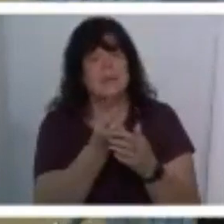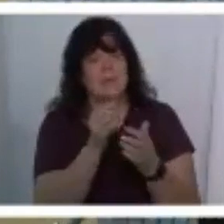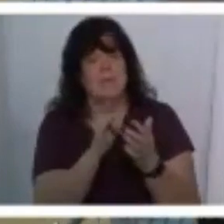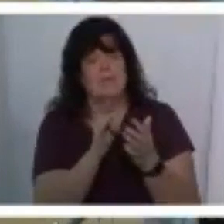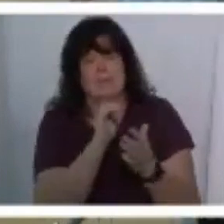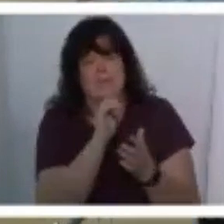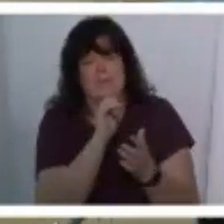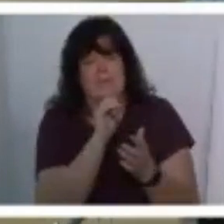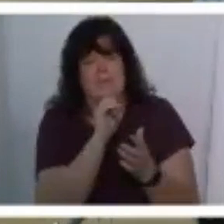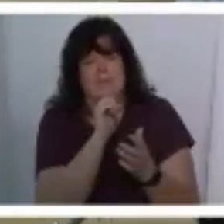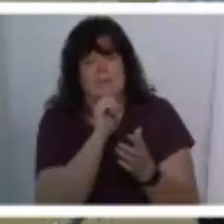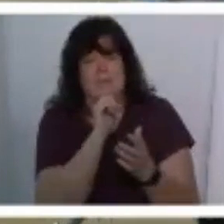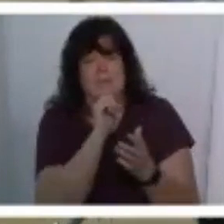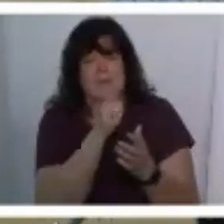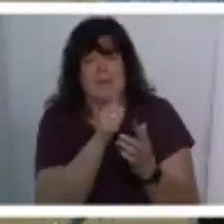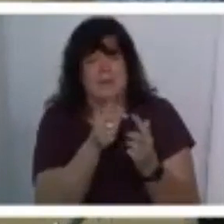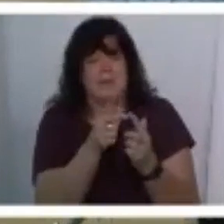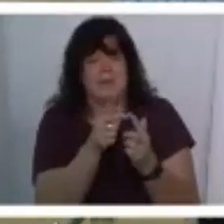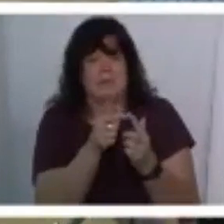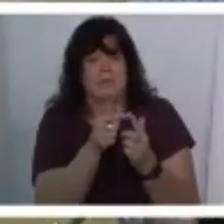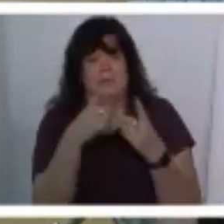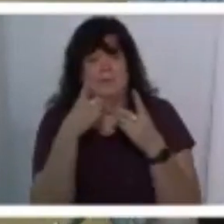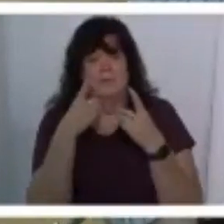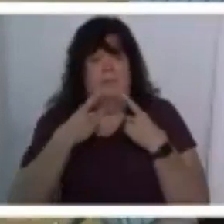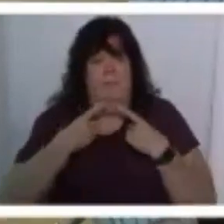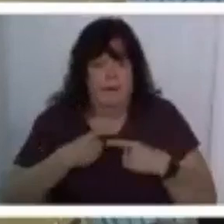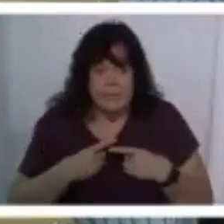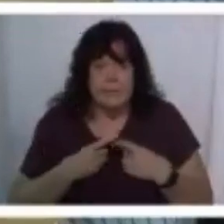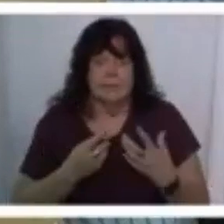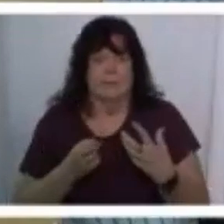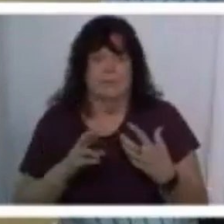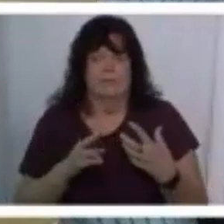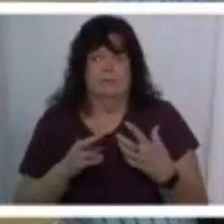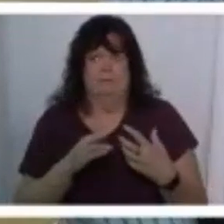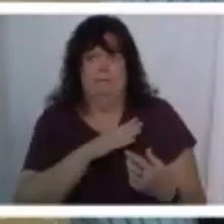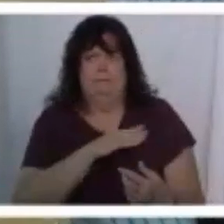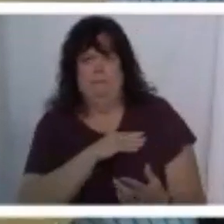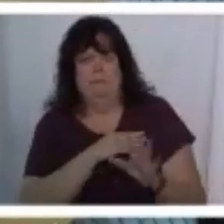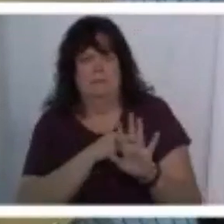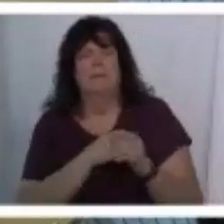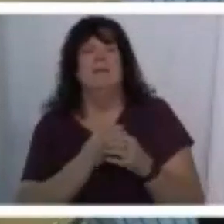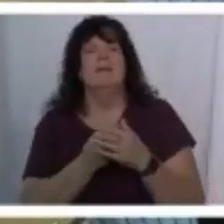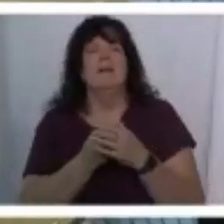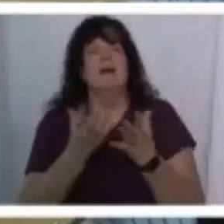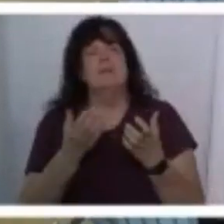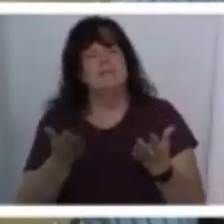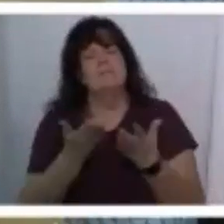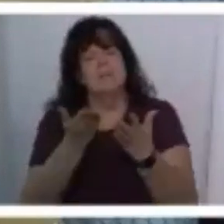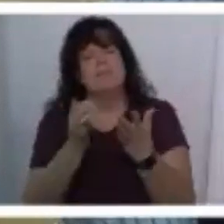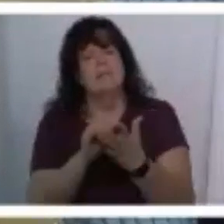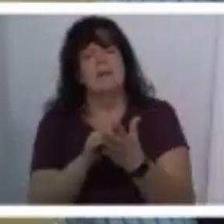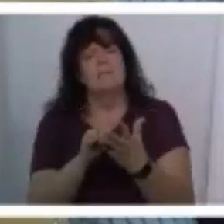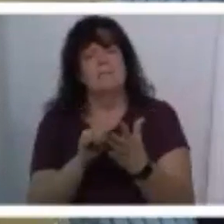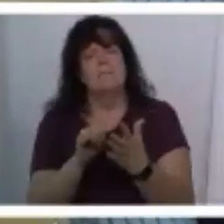not to discourage or to depress but merely to suggest that